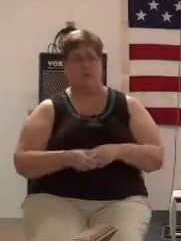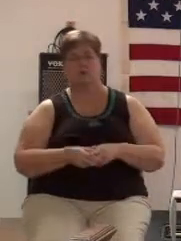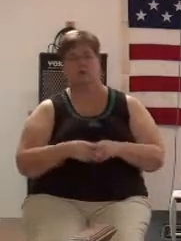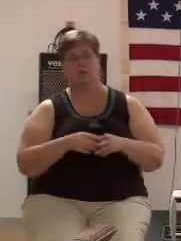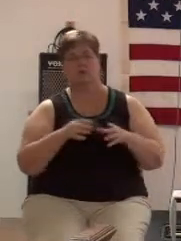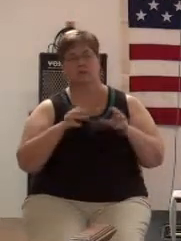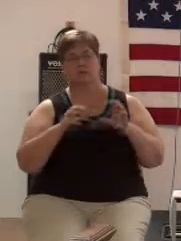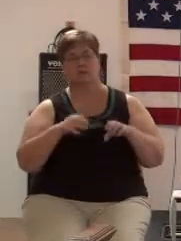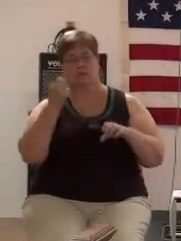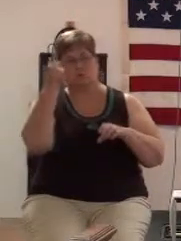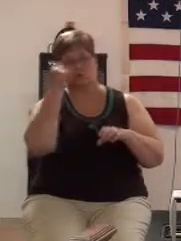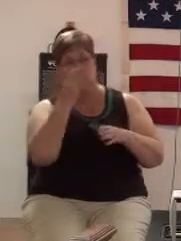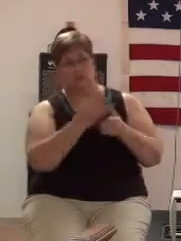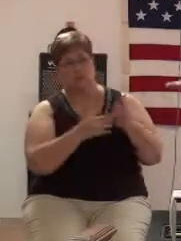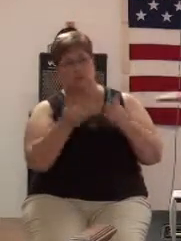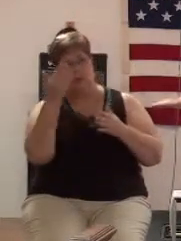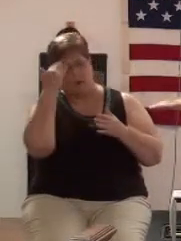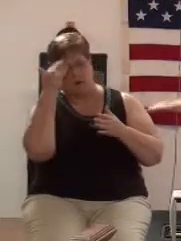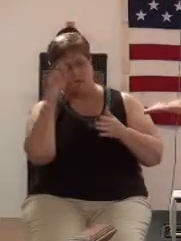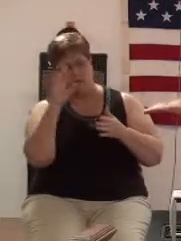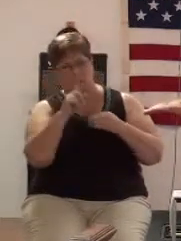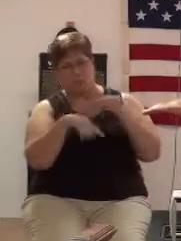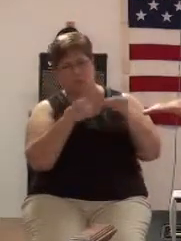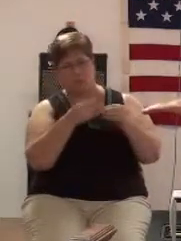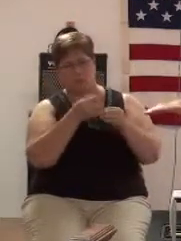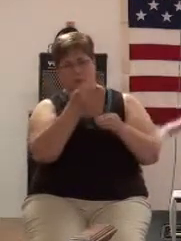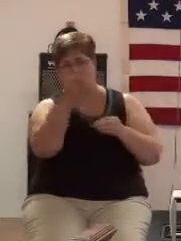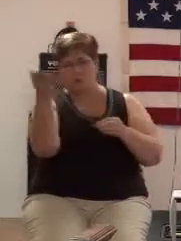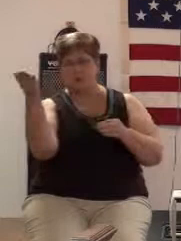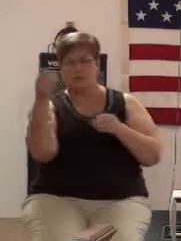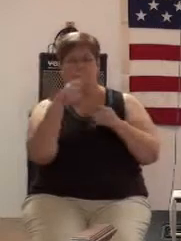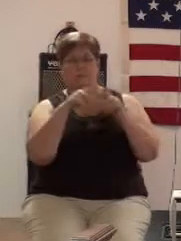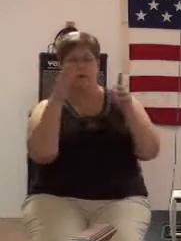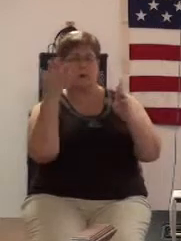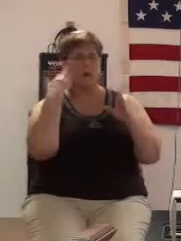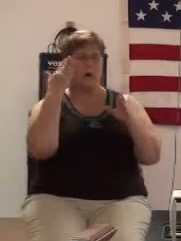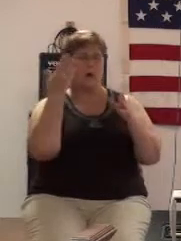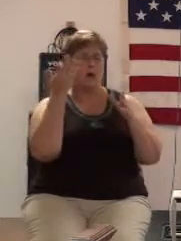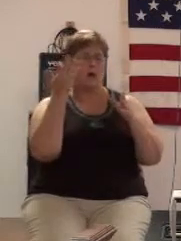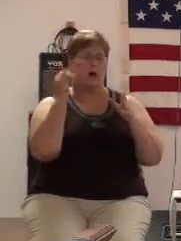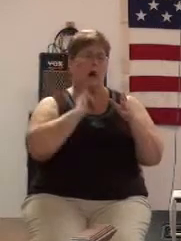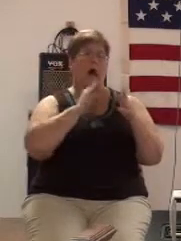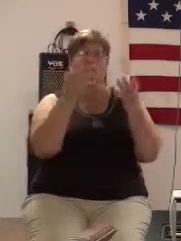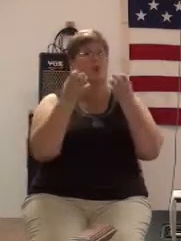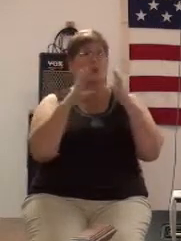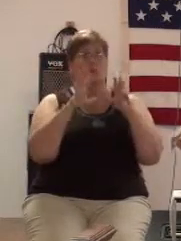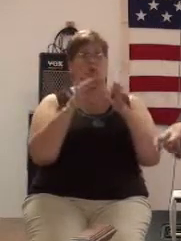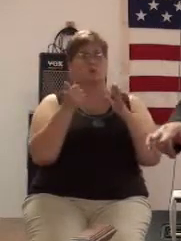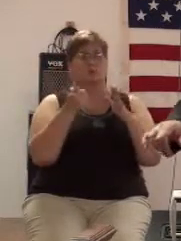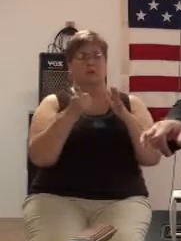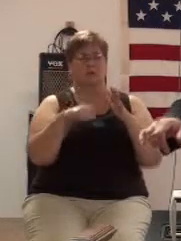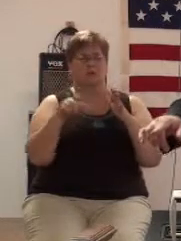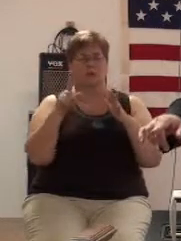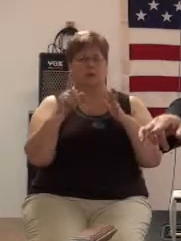understand something? I don't know about you. But I don't want just anybody